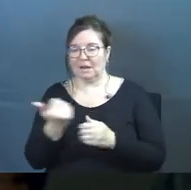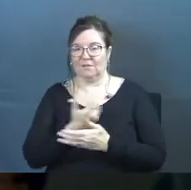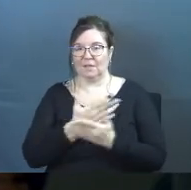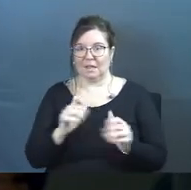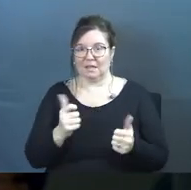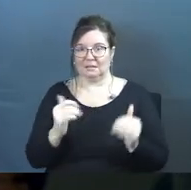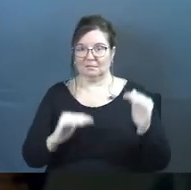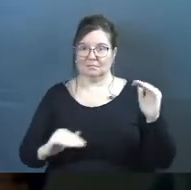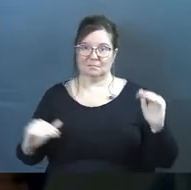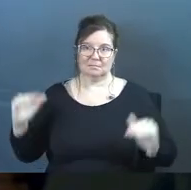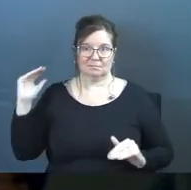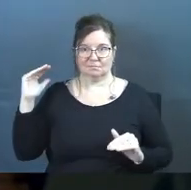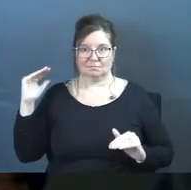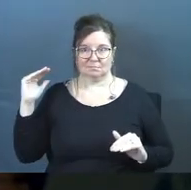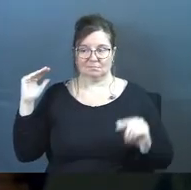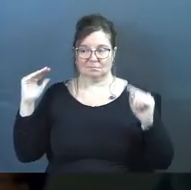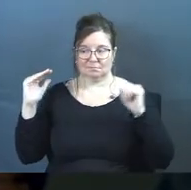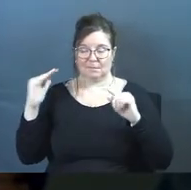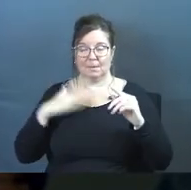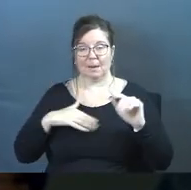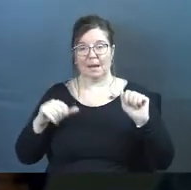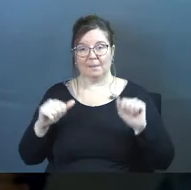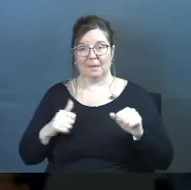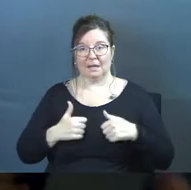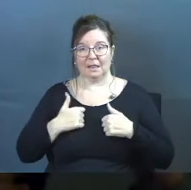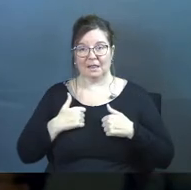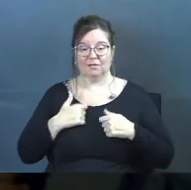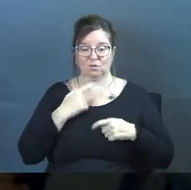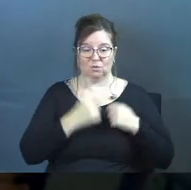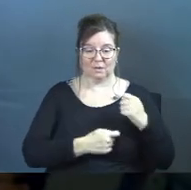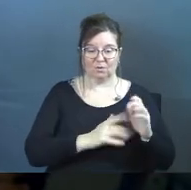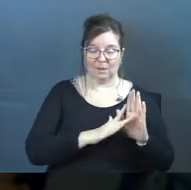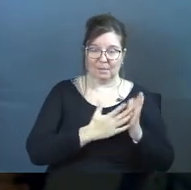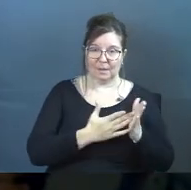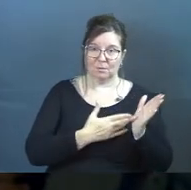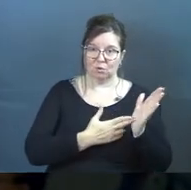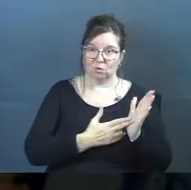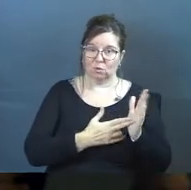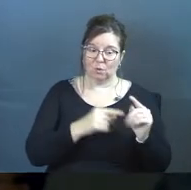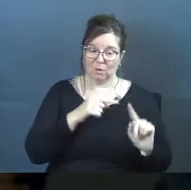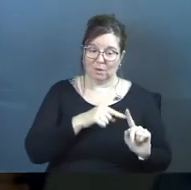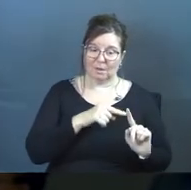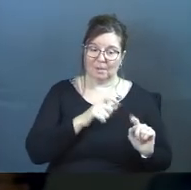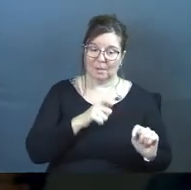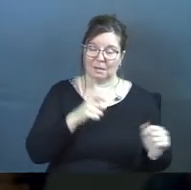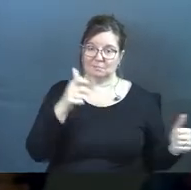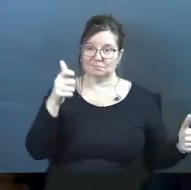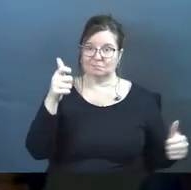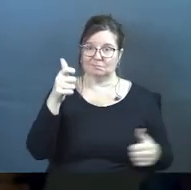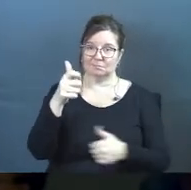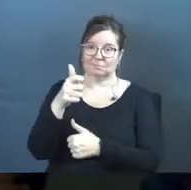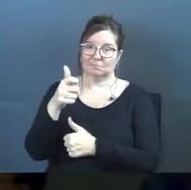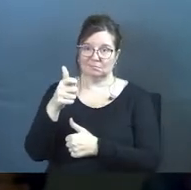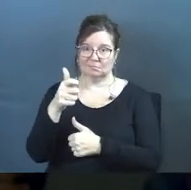everything else. My ability to live out tradition within biblical truth must firm with, must first come